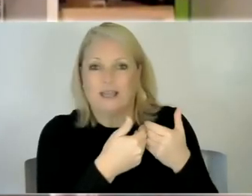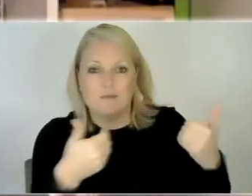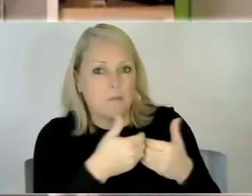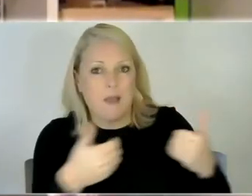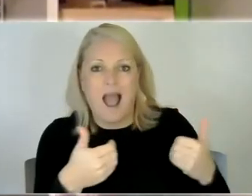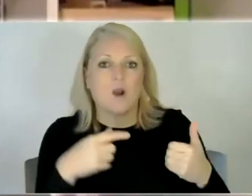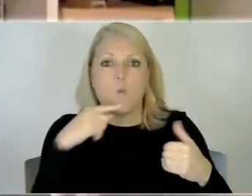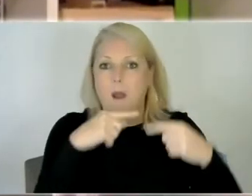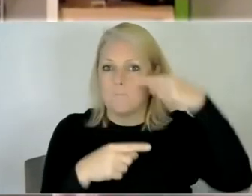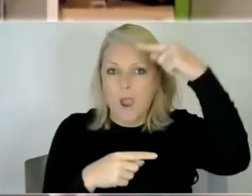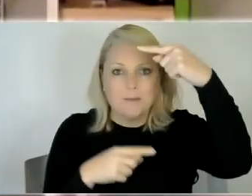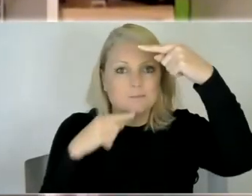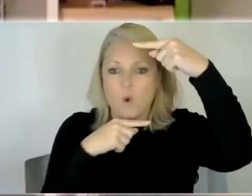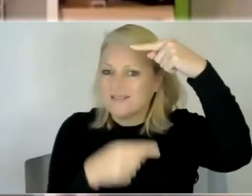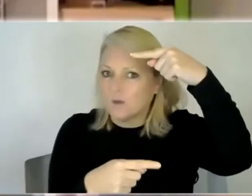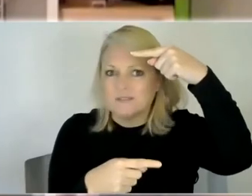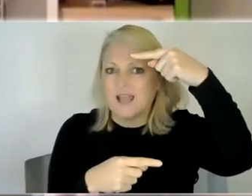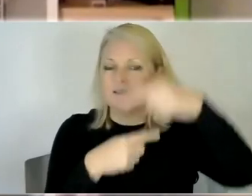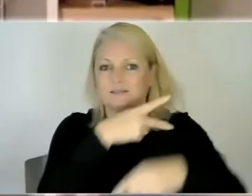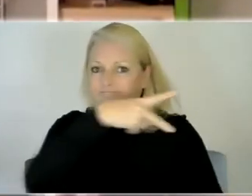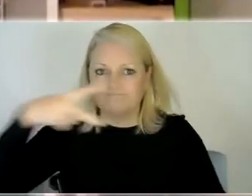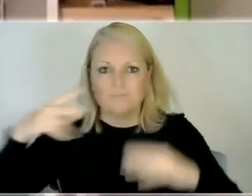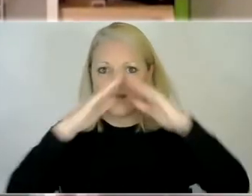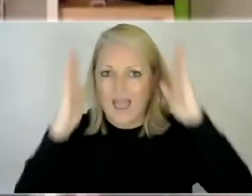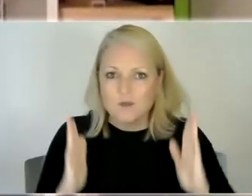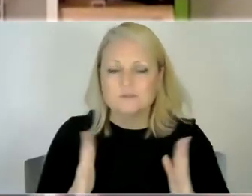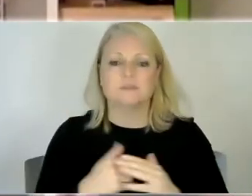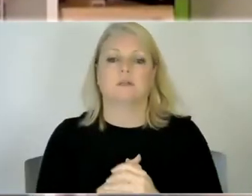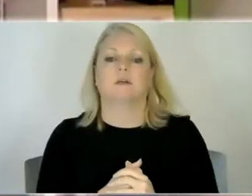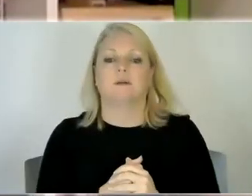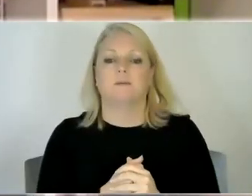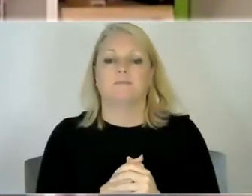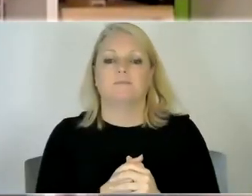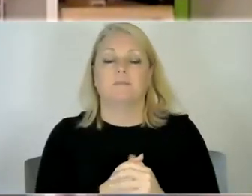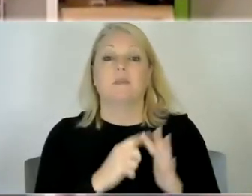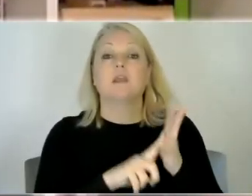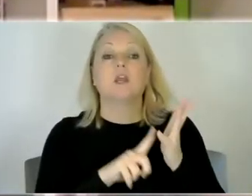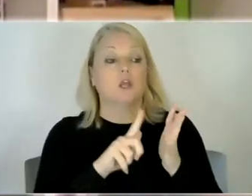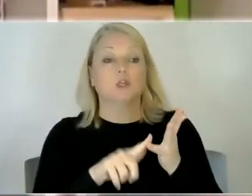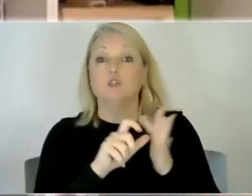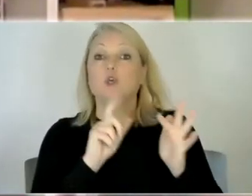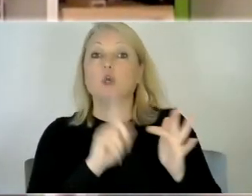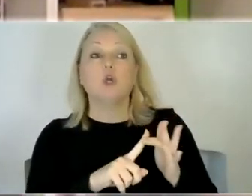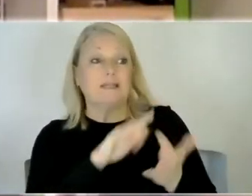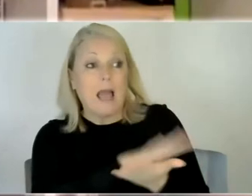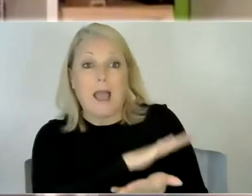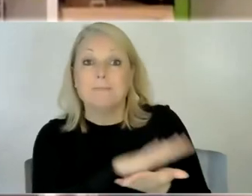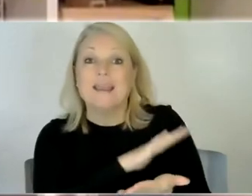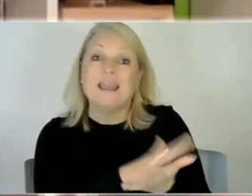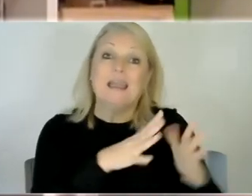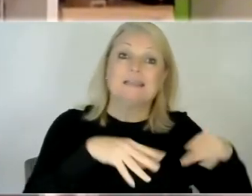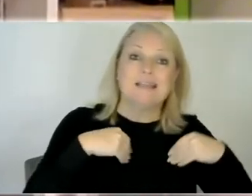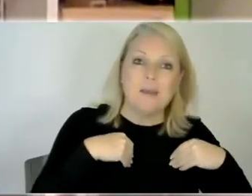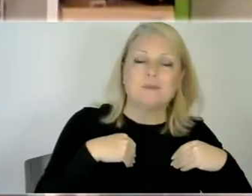downstairs and and which jude is quite happy with but then tommy will run upstairs so jude will come